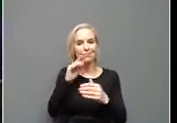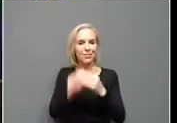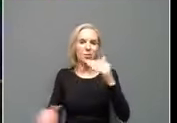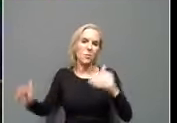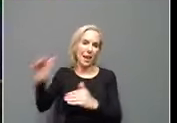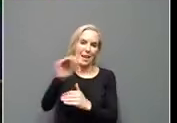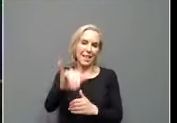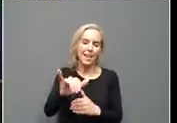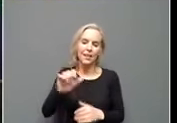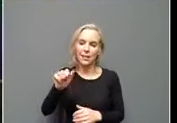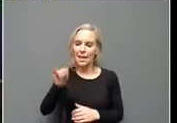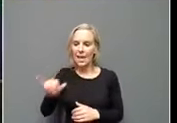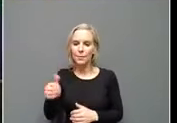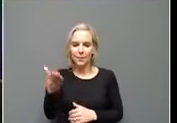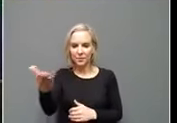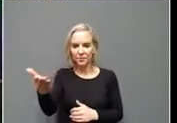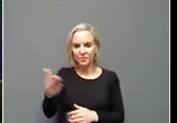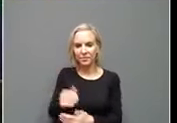Amy.